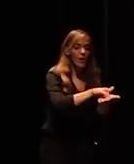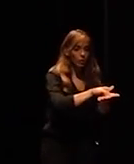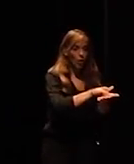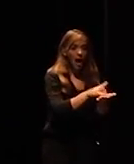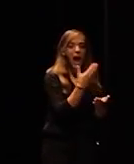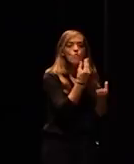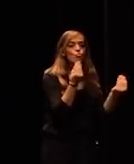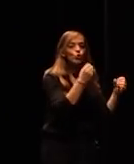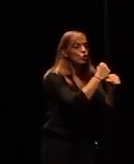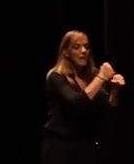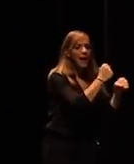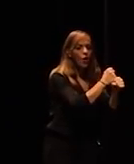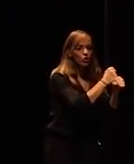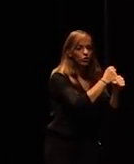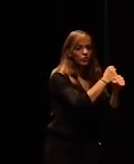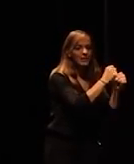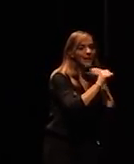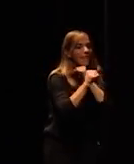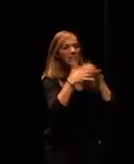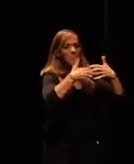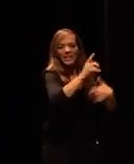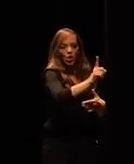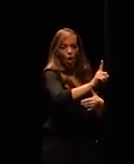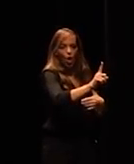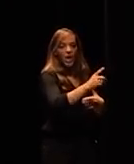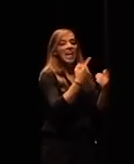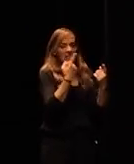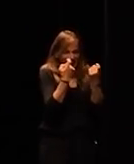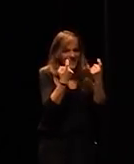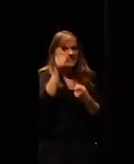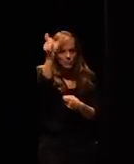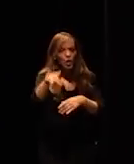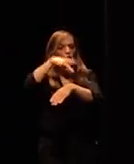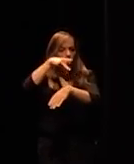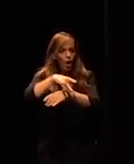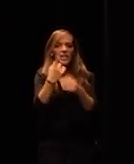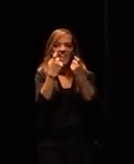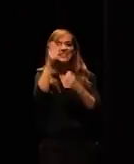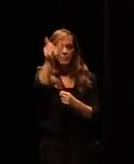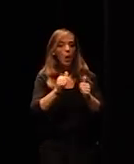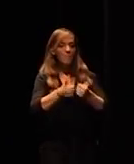so that we still have a pilot we're still going to have a doctor we're still going to have lawyers we may not have many bookkeepers